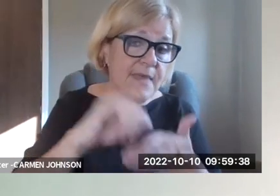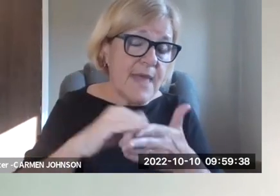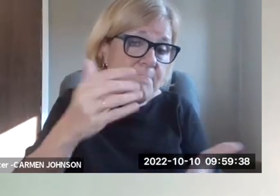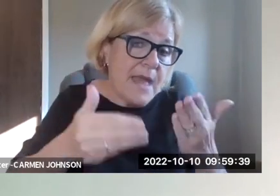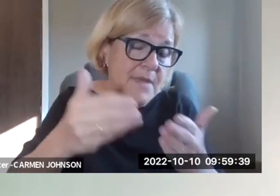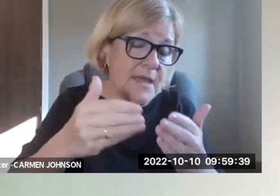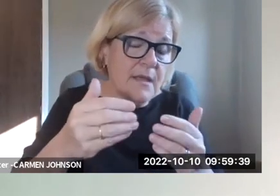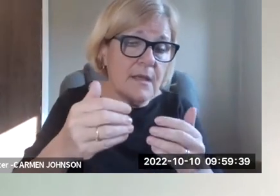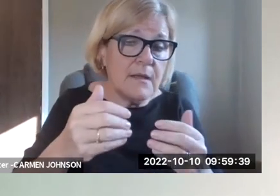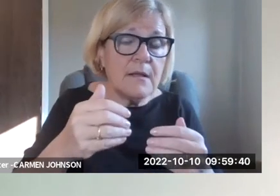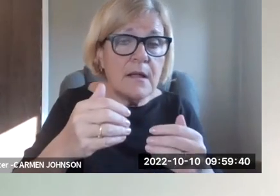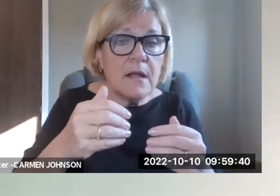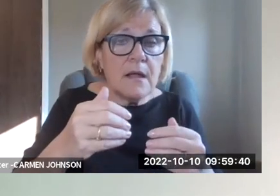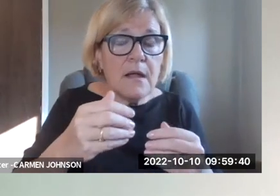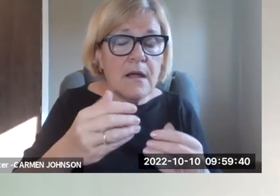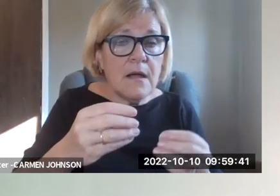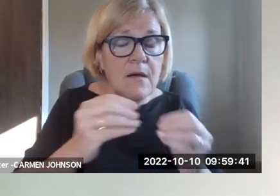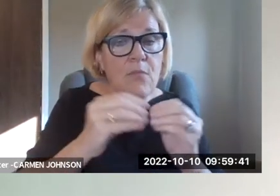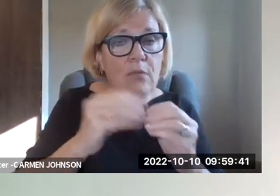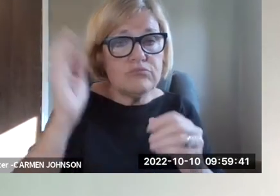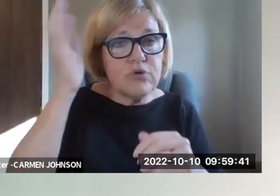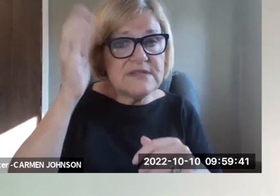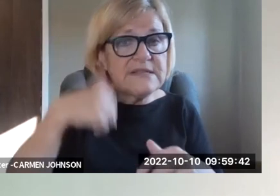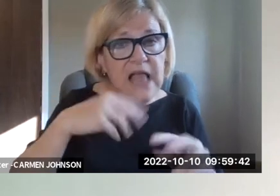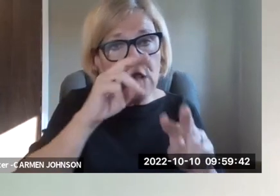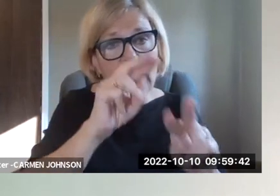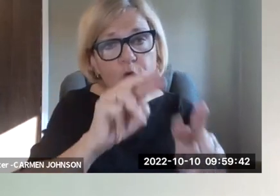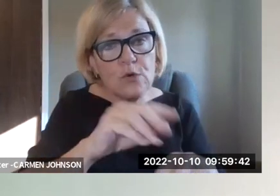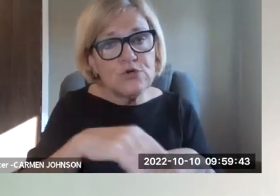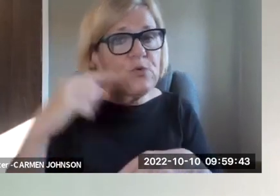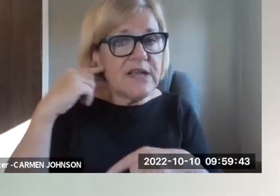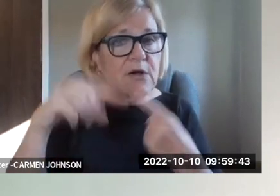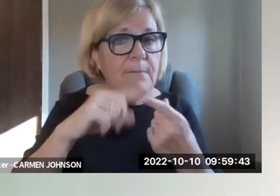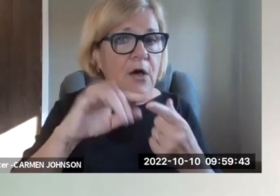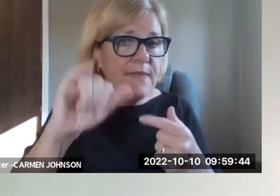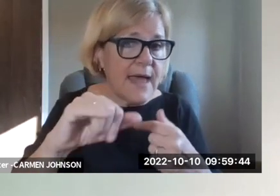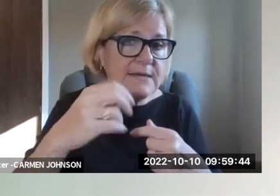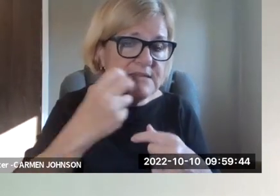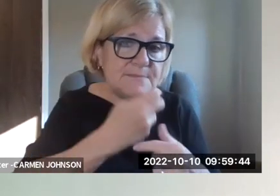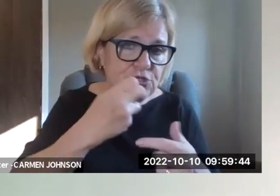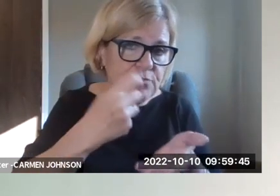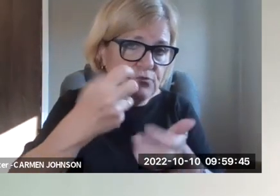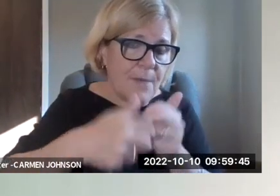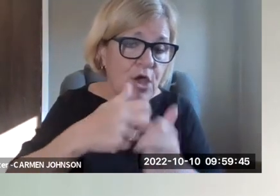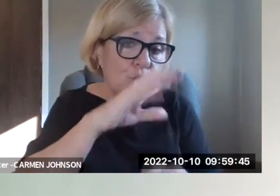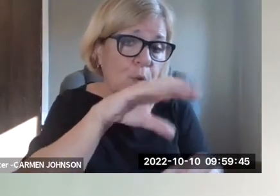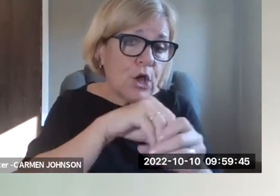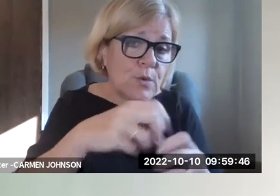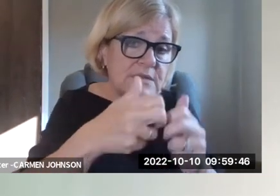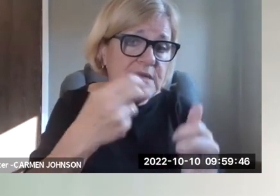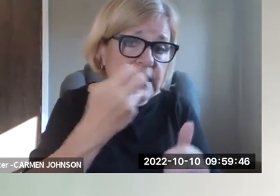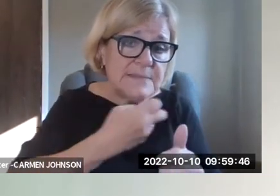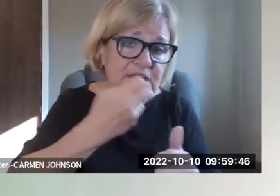are many, many people who have that disability who are incarcerated. And I think it's something that maybe further, uh, presentations,